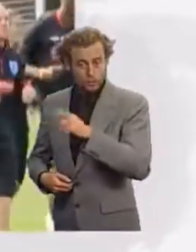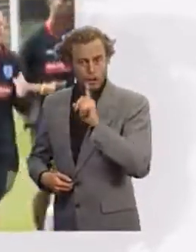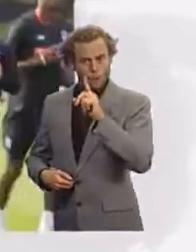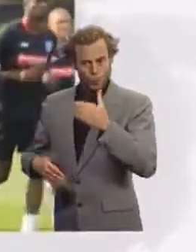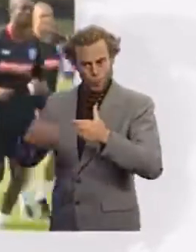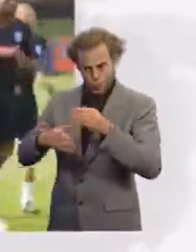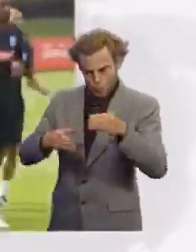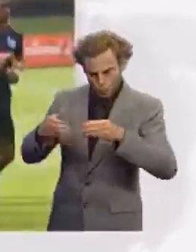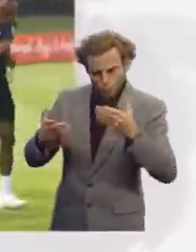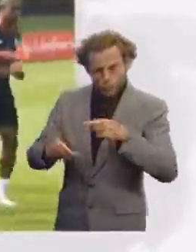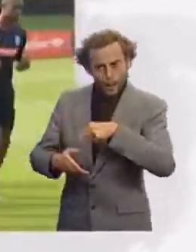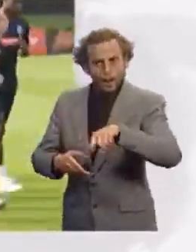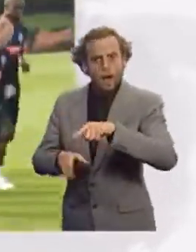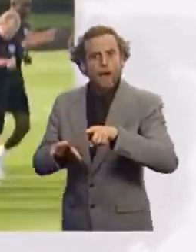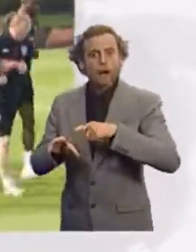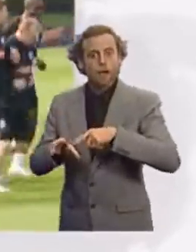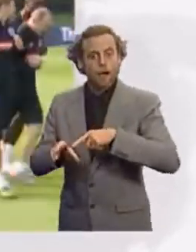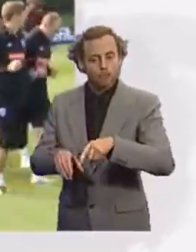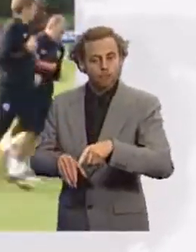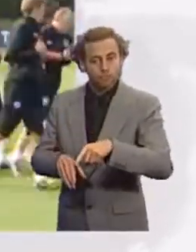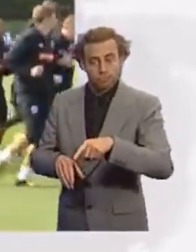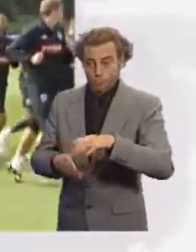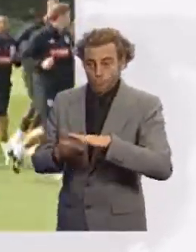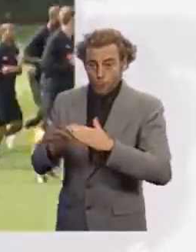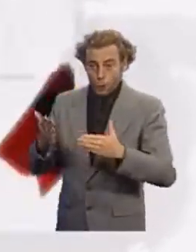in their first game since the World Cup.